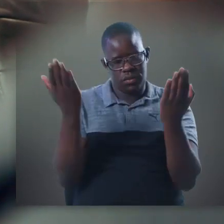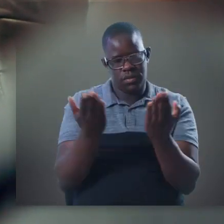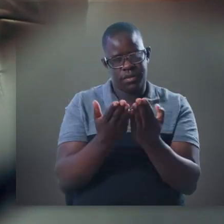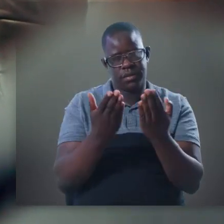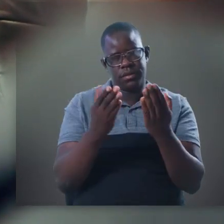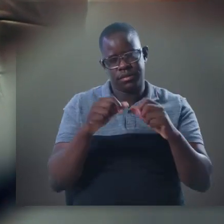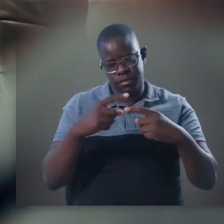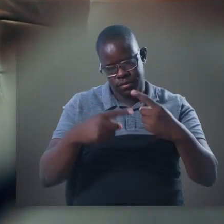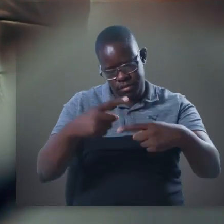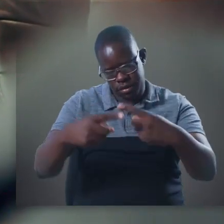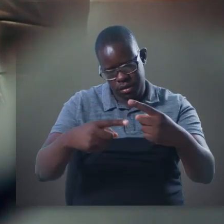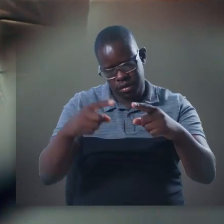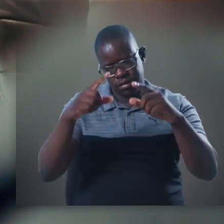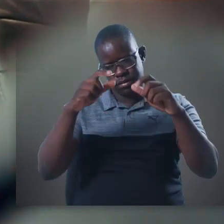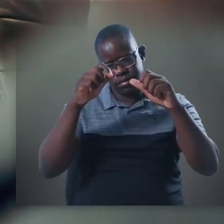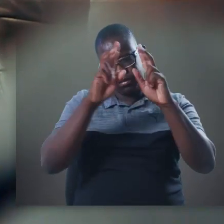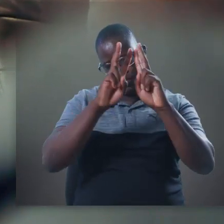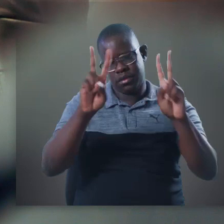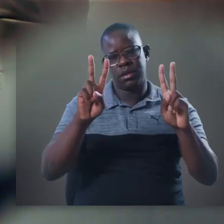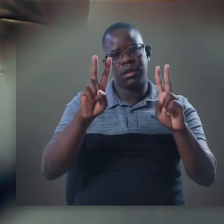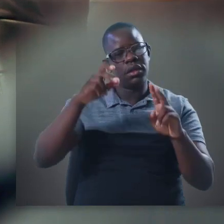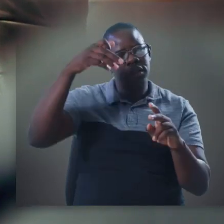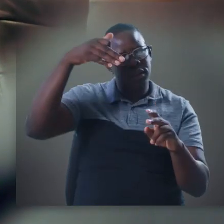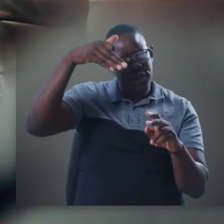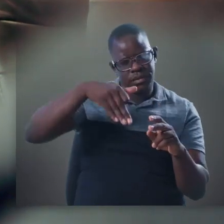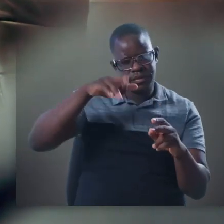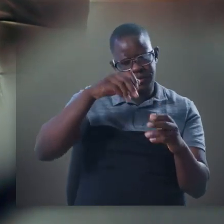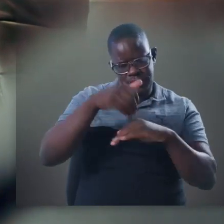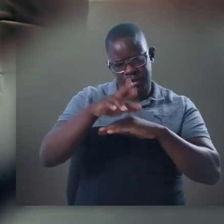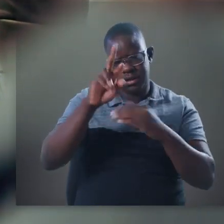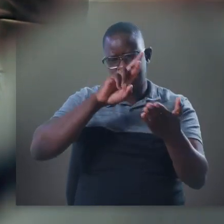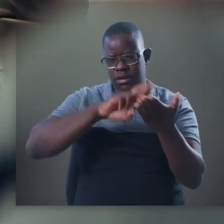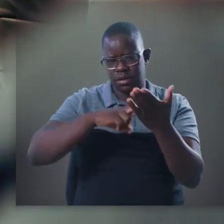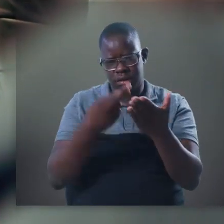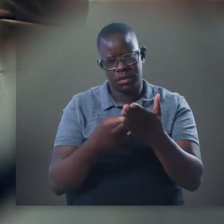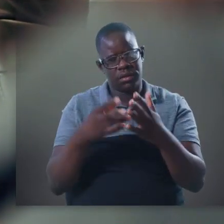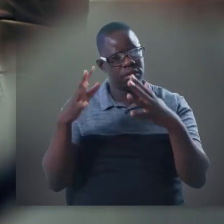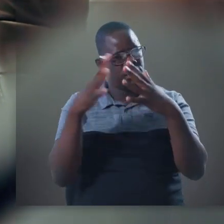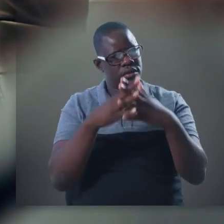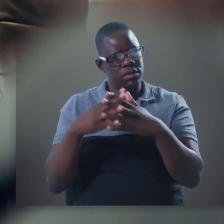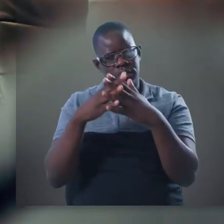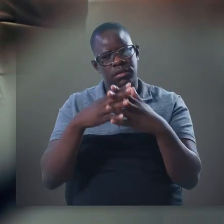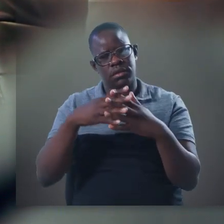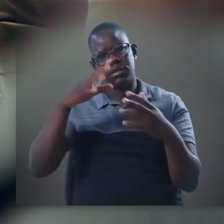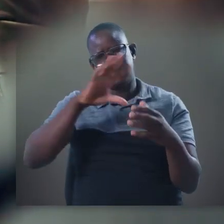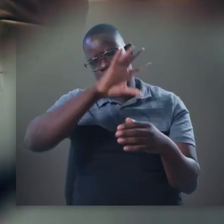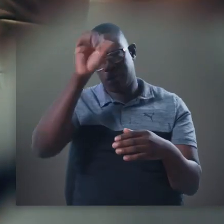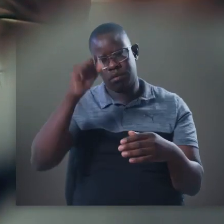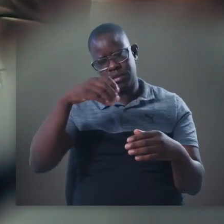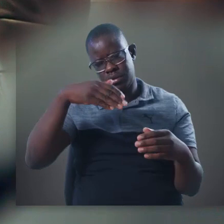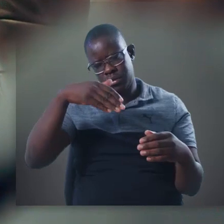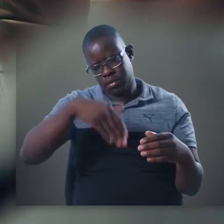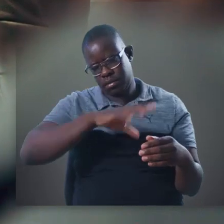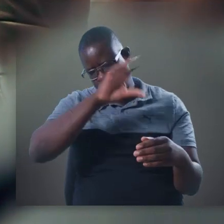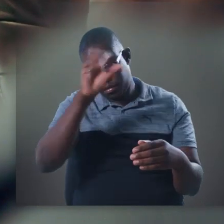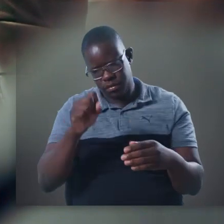government has ensured that there's global prosperity and peace. For example, Namibia has sent diplomats to different countries